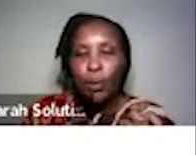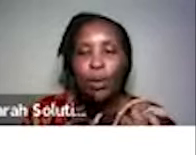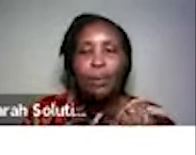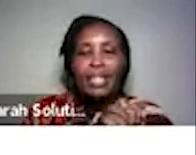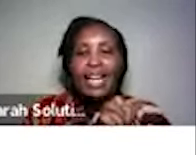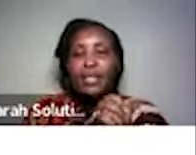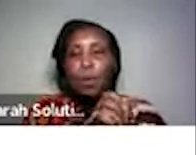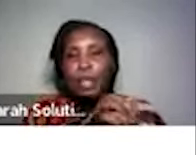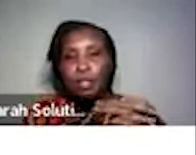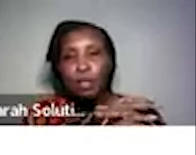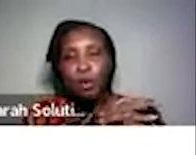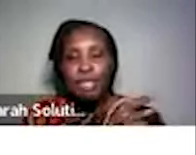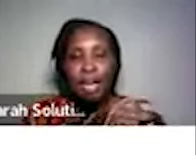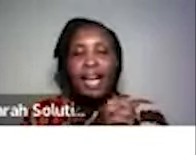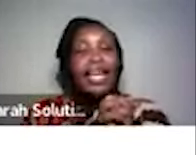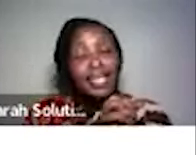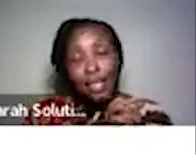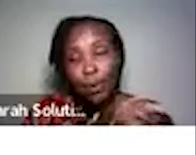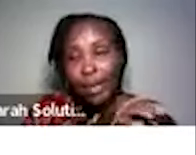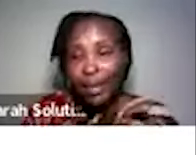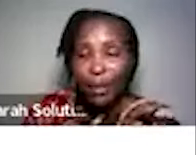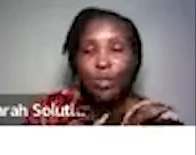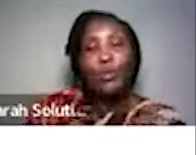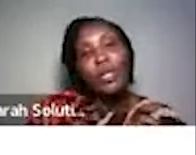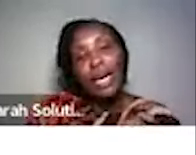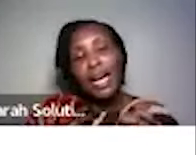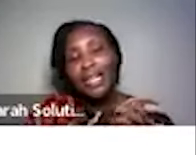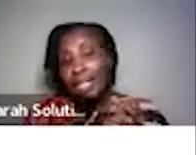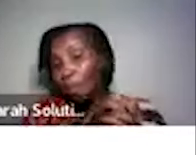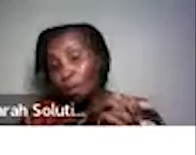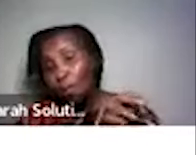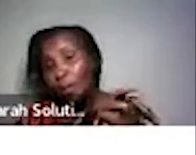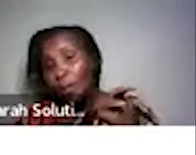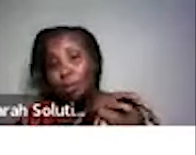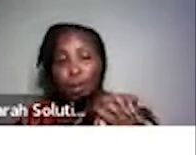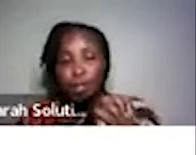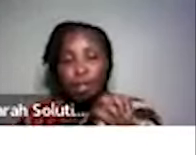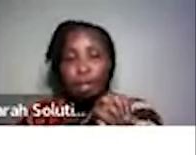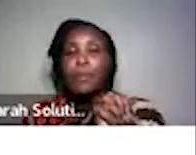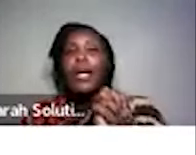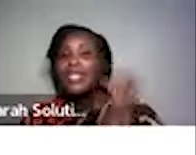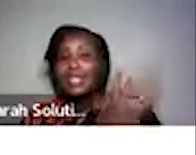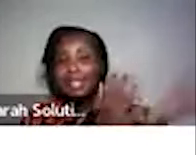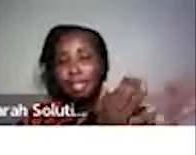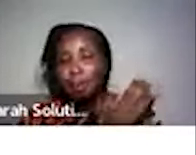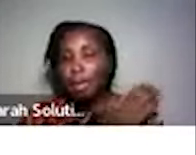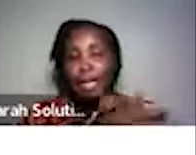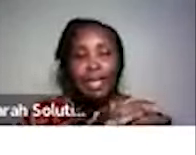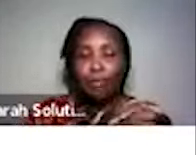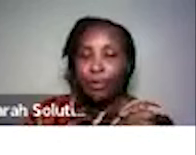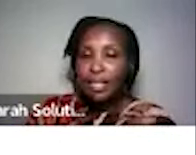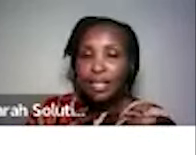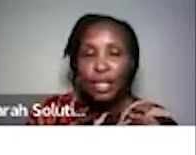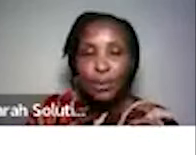o'clock we are going to meet at western hotel last day we were in western this time we're also going back to western it's accessible